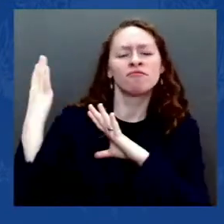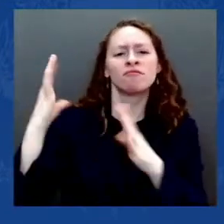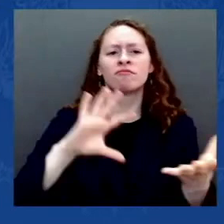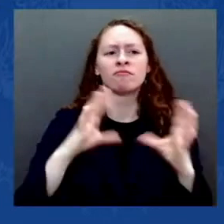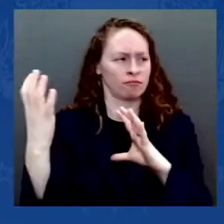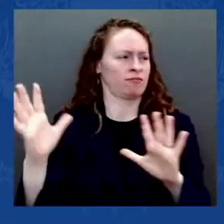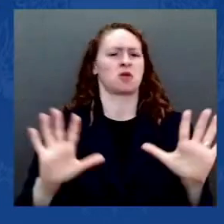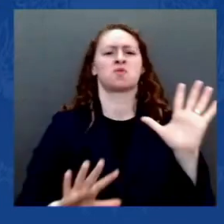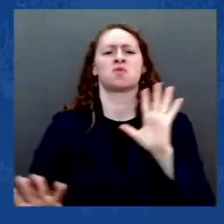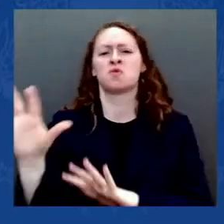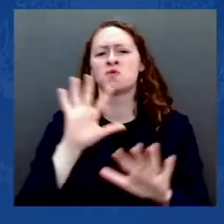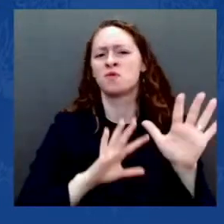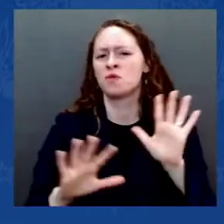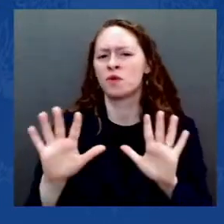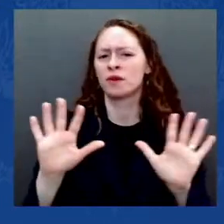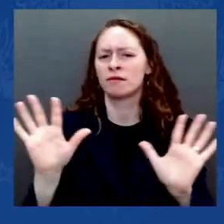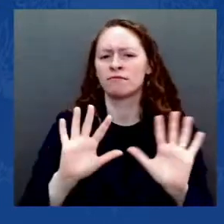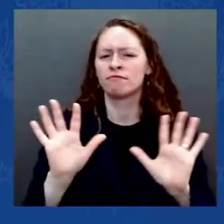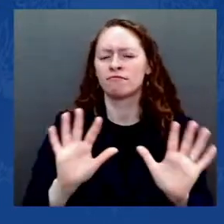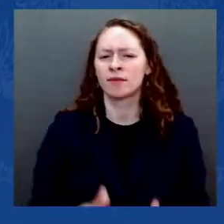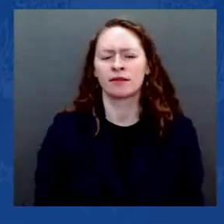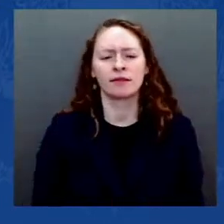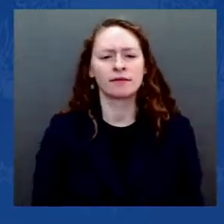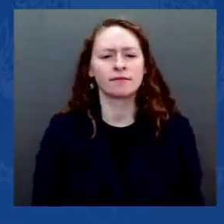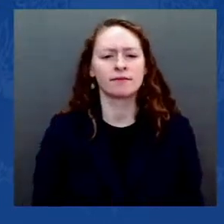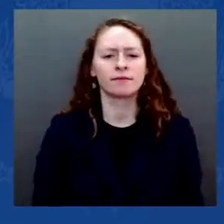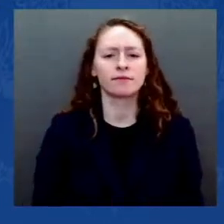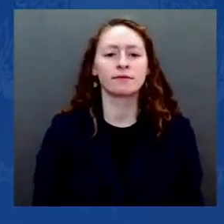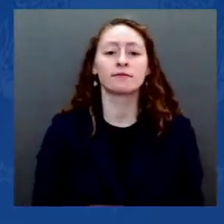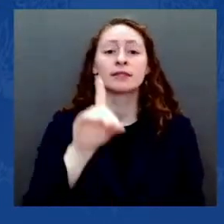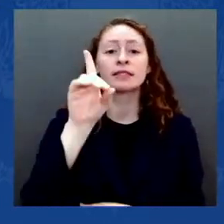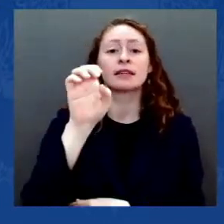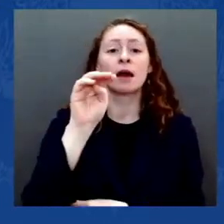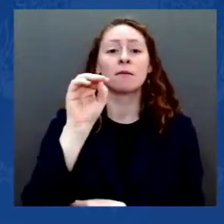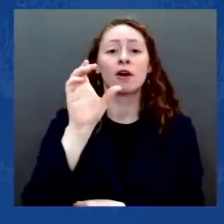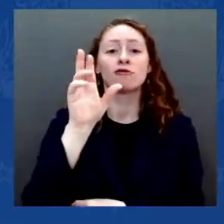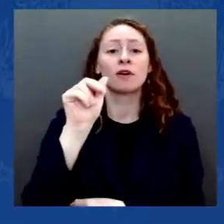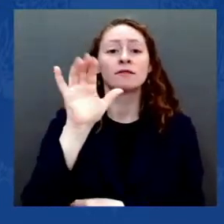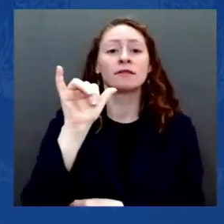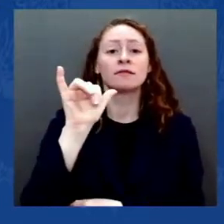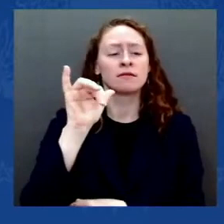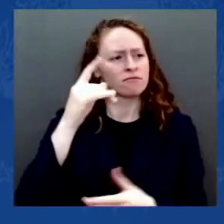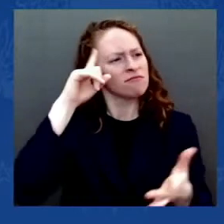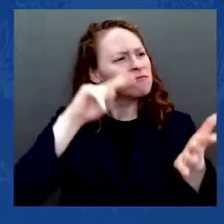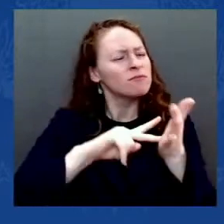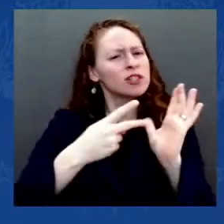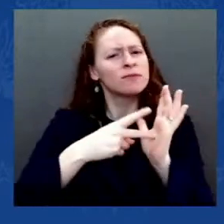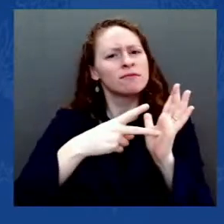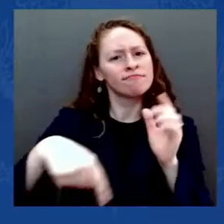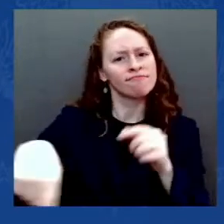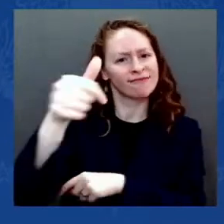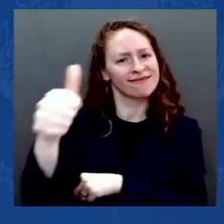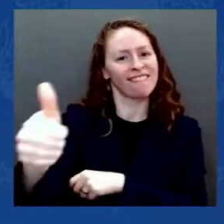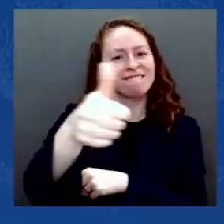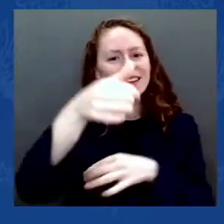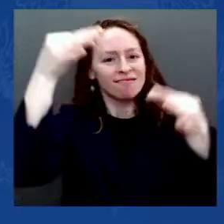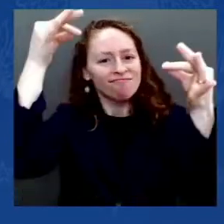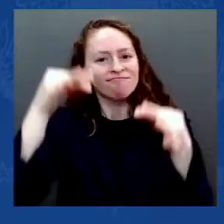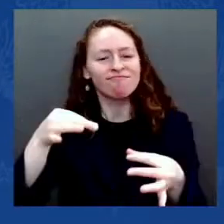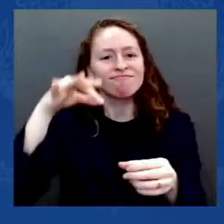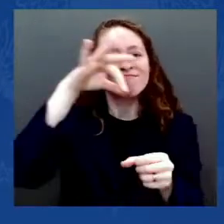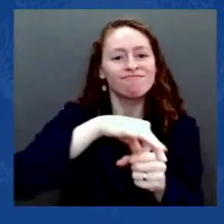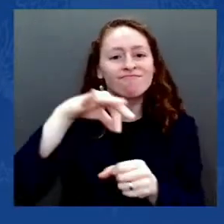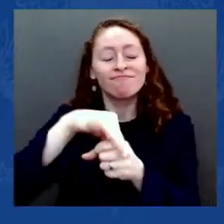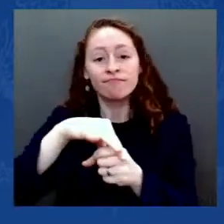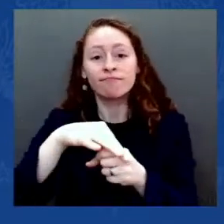And the fragility of democracy is this, that if we are not vigilant, if